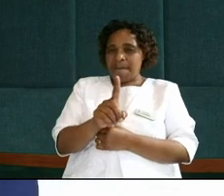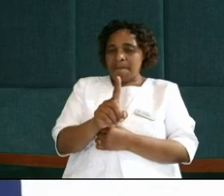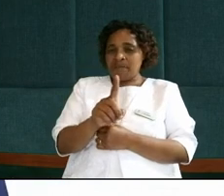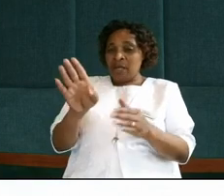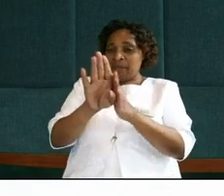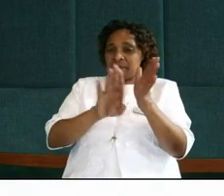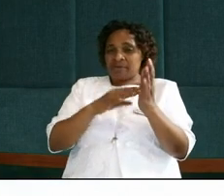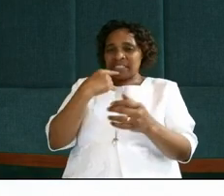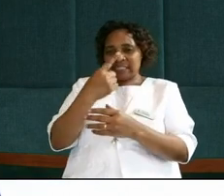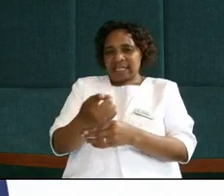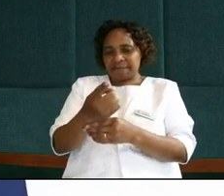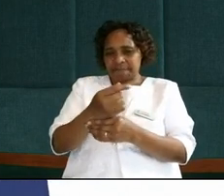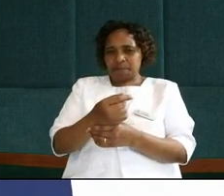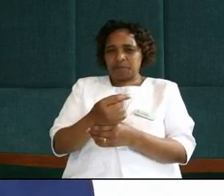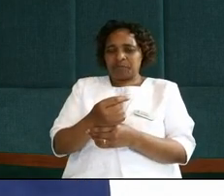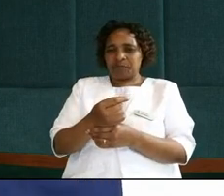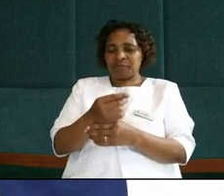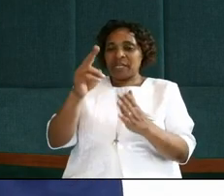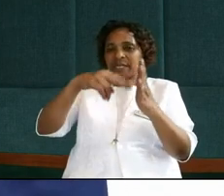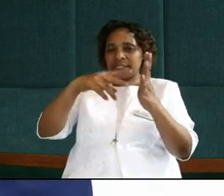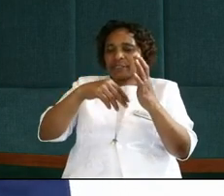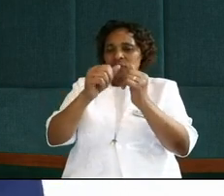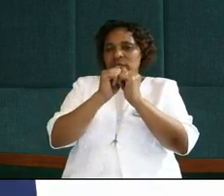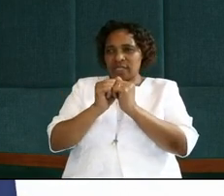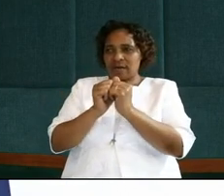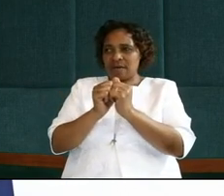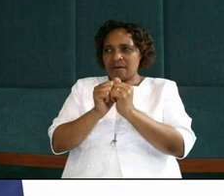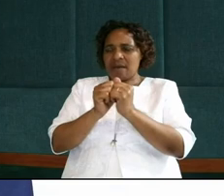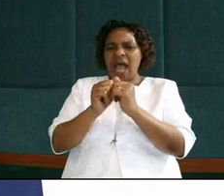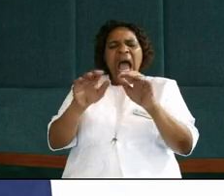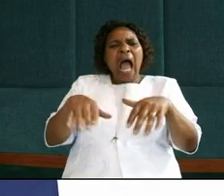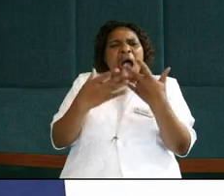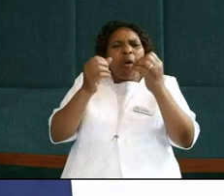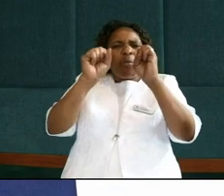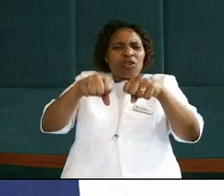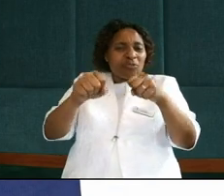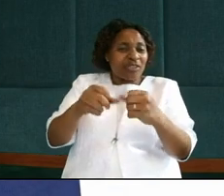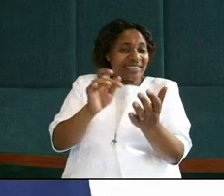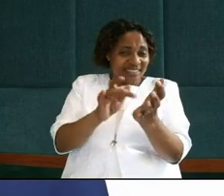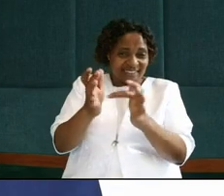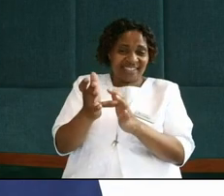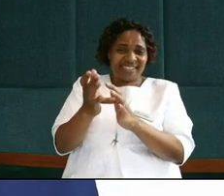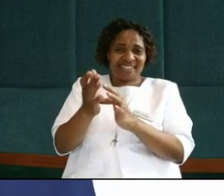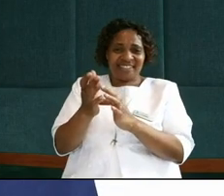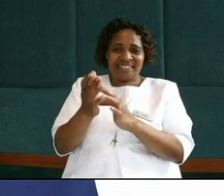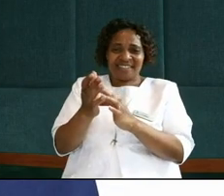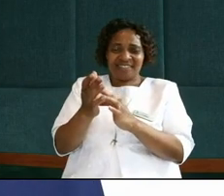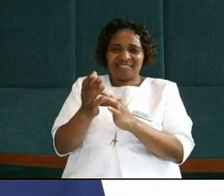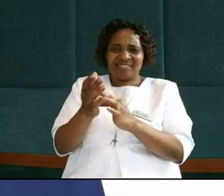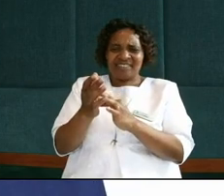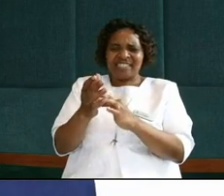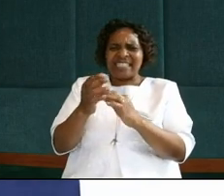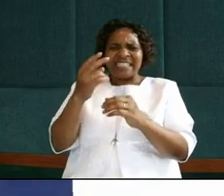the Bible says, read with me, how could Jesus endure washing